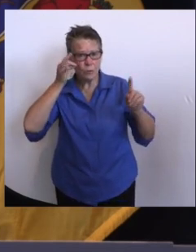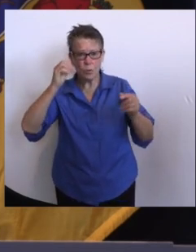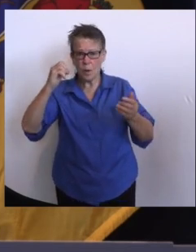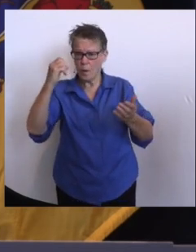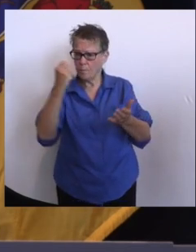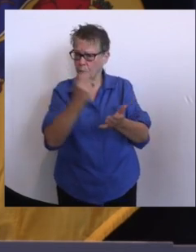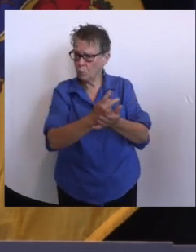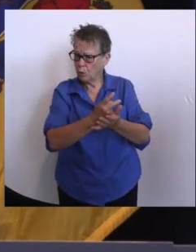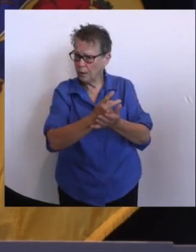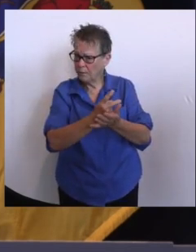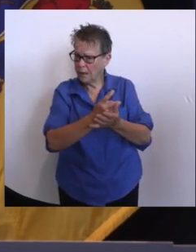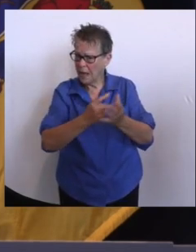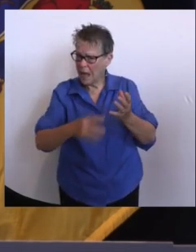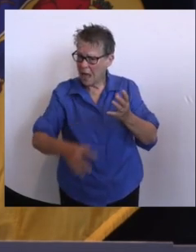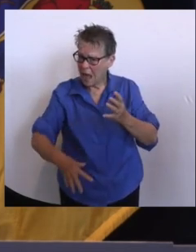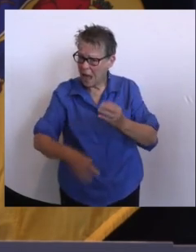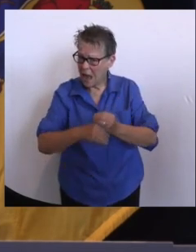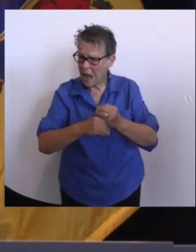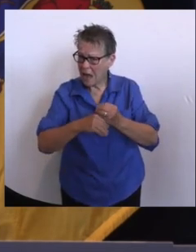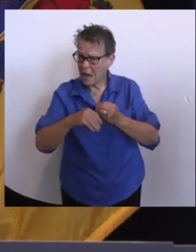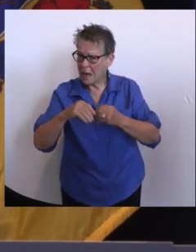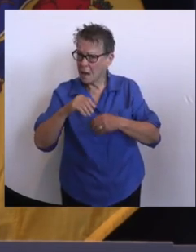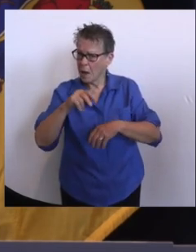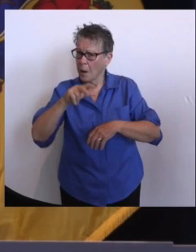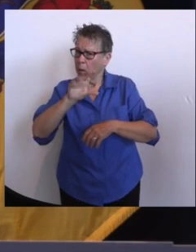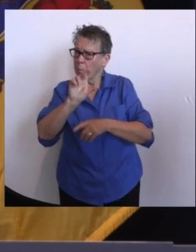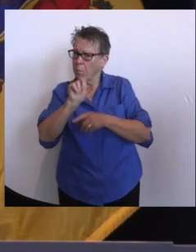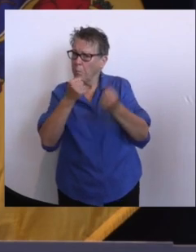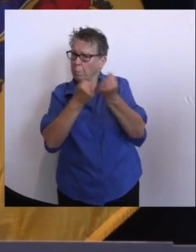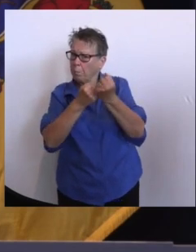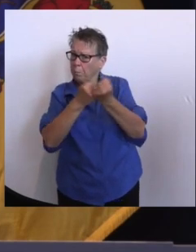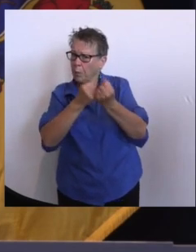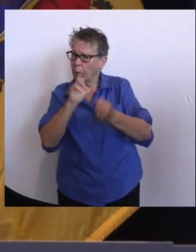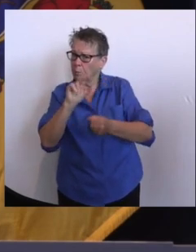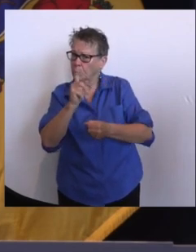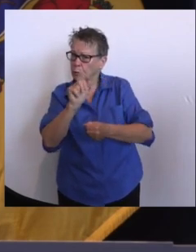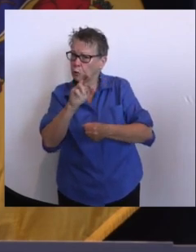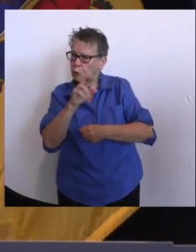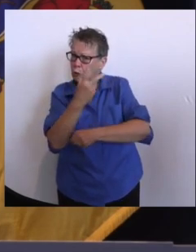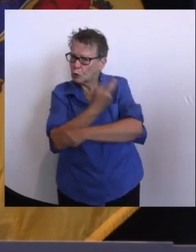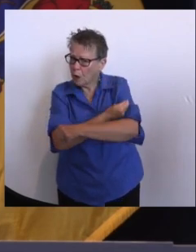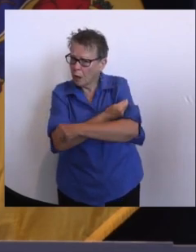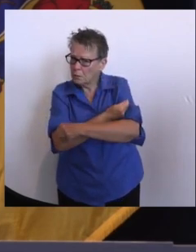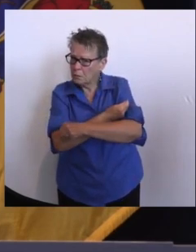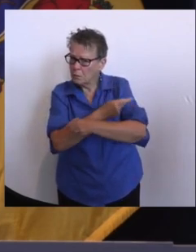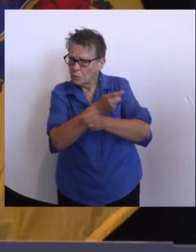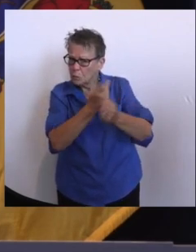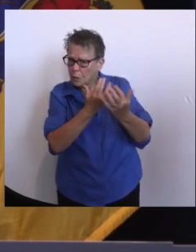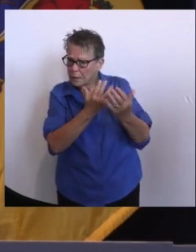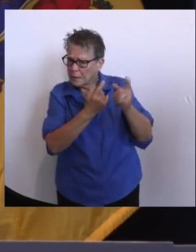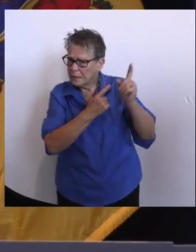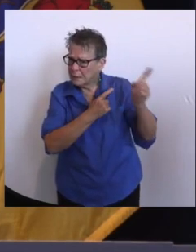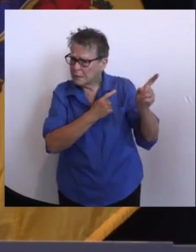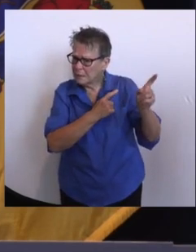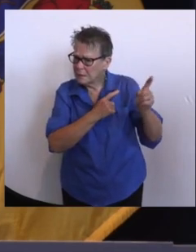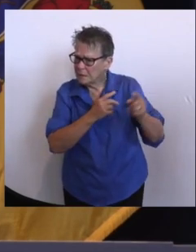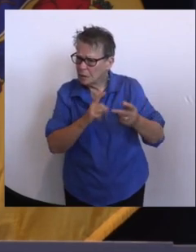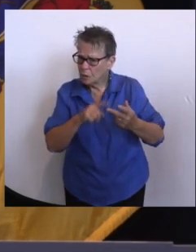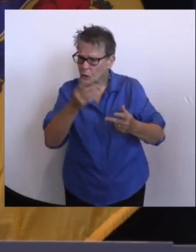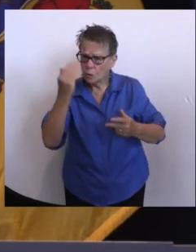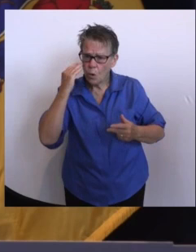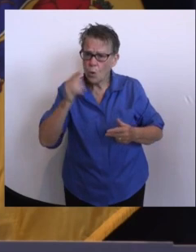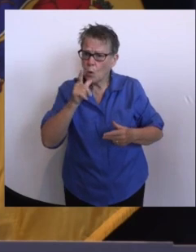up the mega sites after the feds give that okay? And if they have a narrower aperture for who will be eligible for those boosters initially,